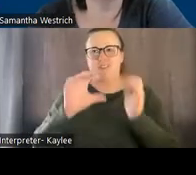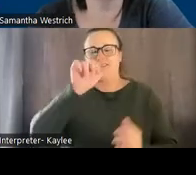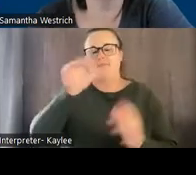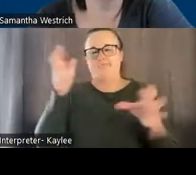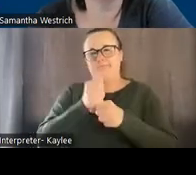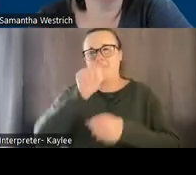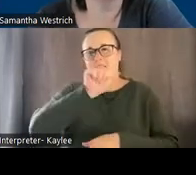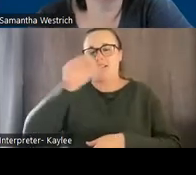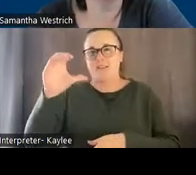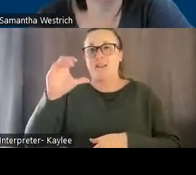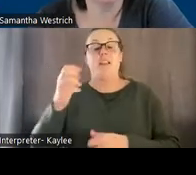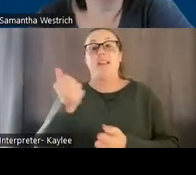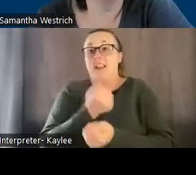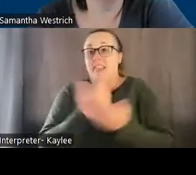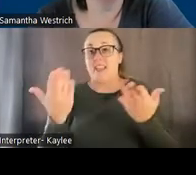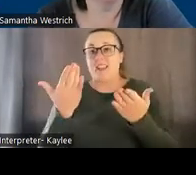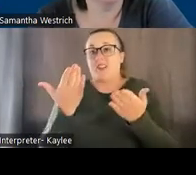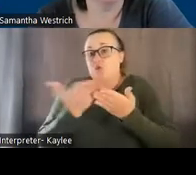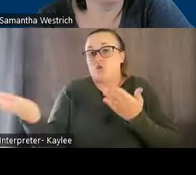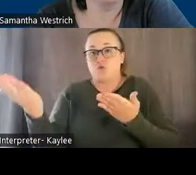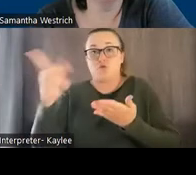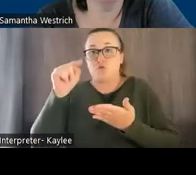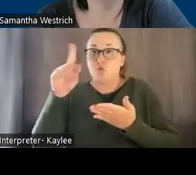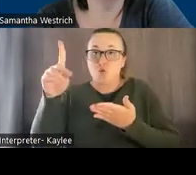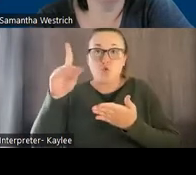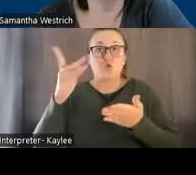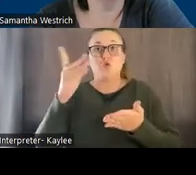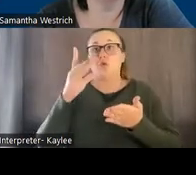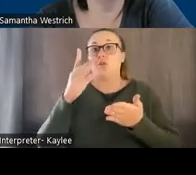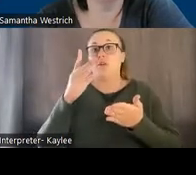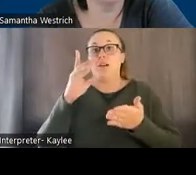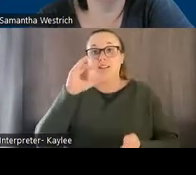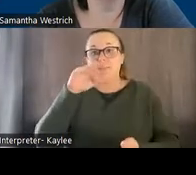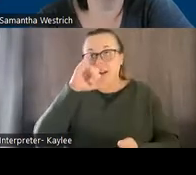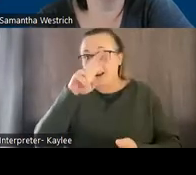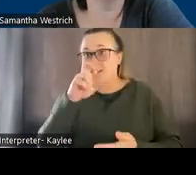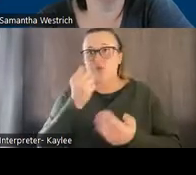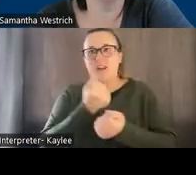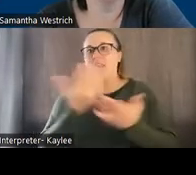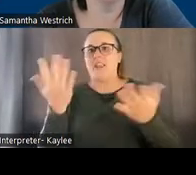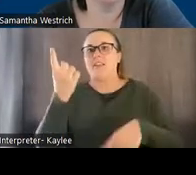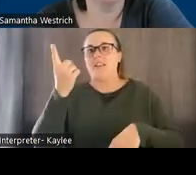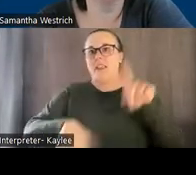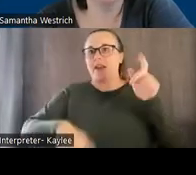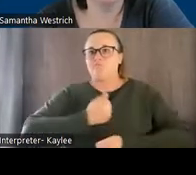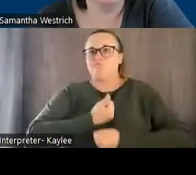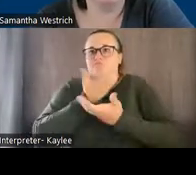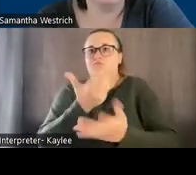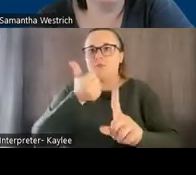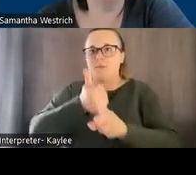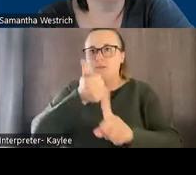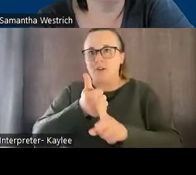that is used when a person cannot communicate all of their thoughts, beliefs, and wants using verbal language.